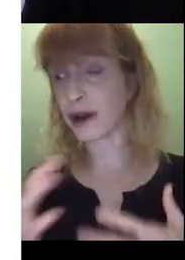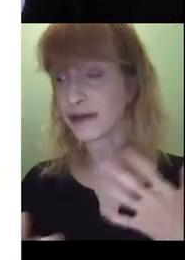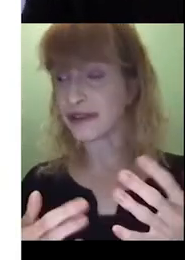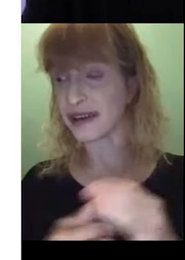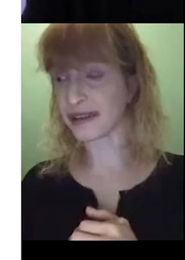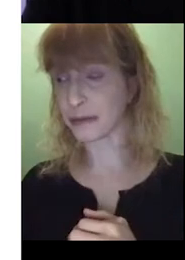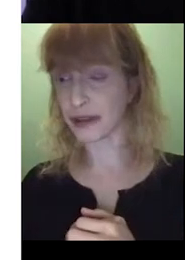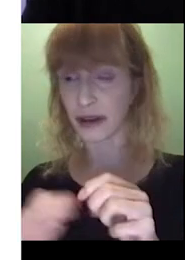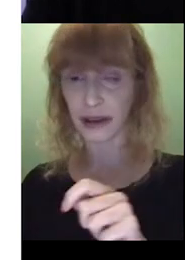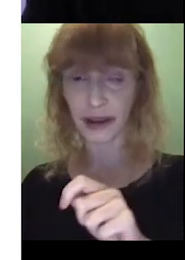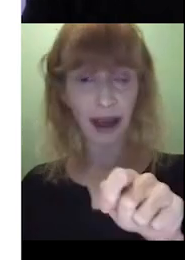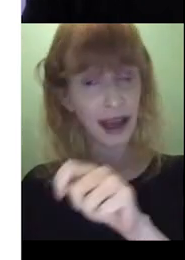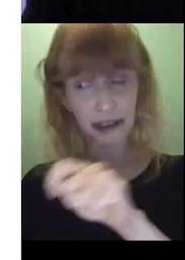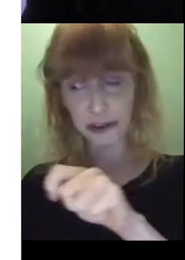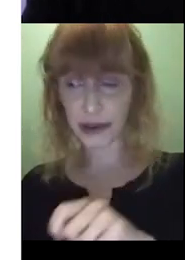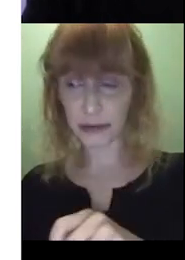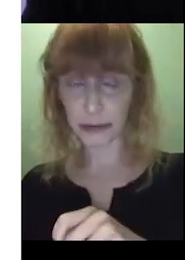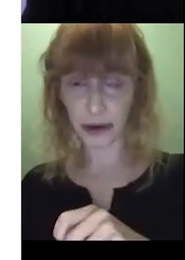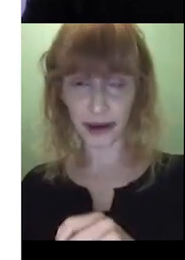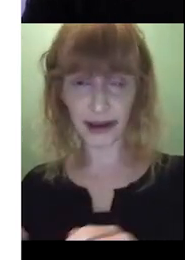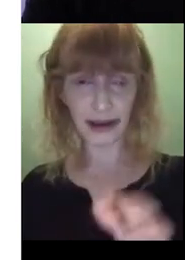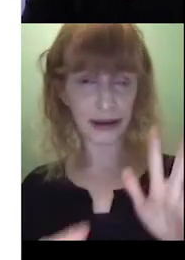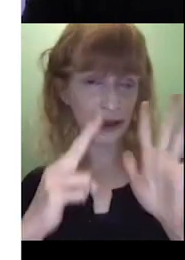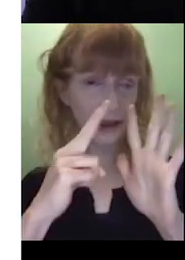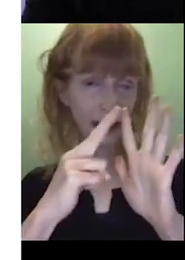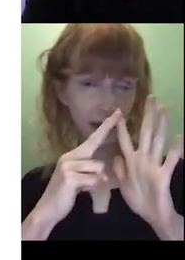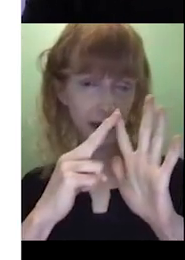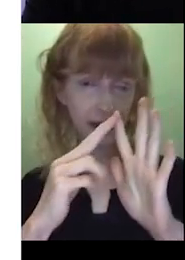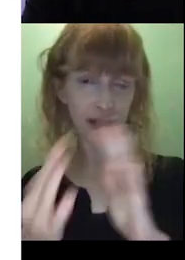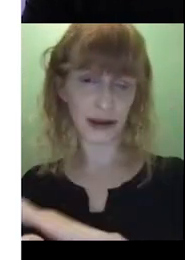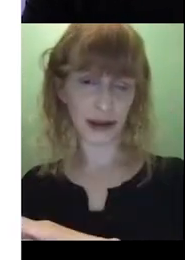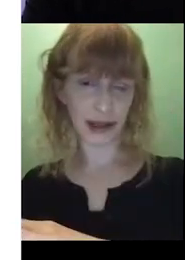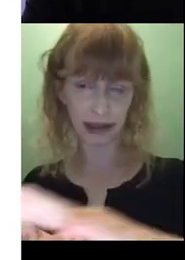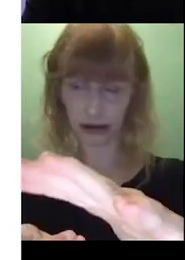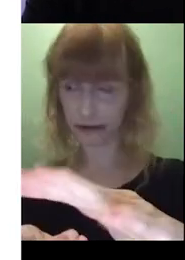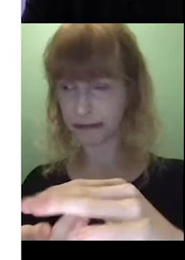We might even say something like, and it's written by Eric